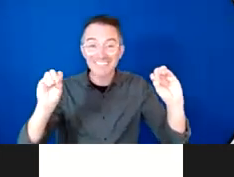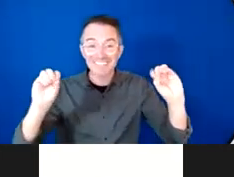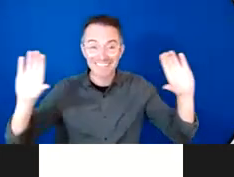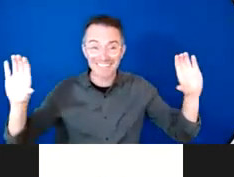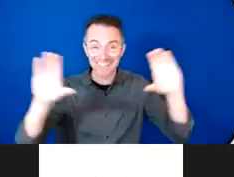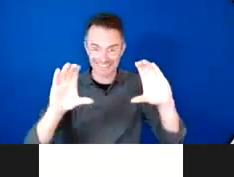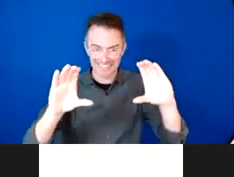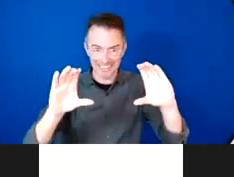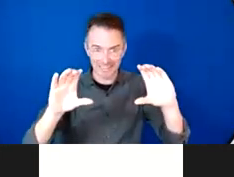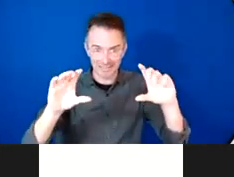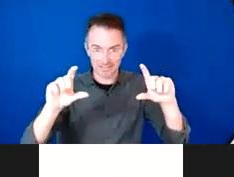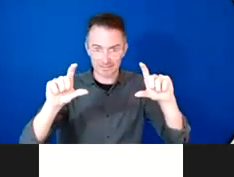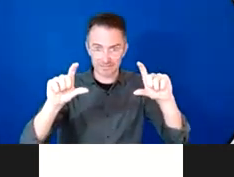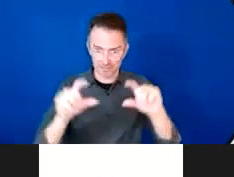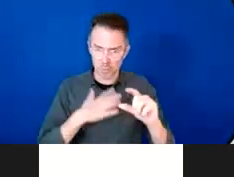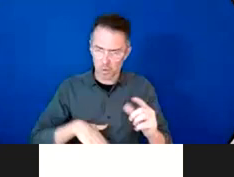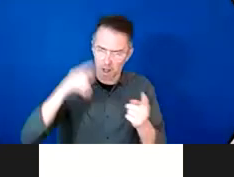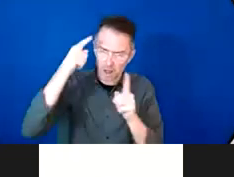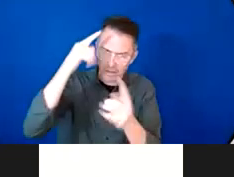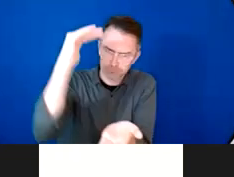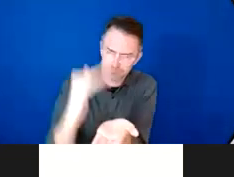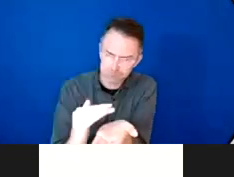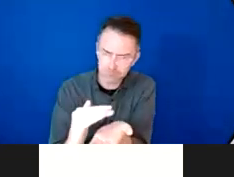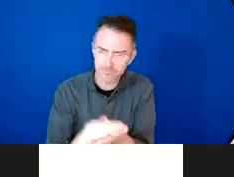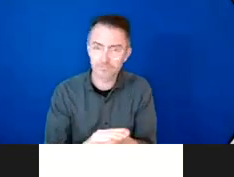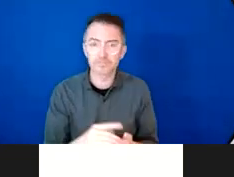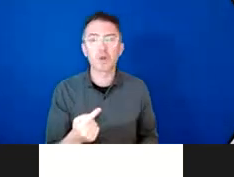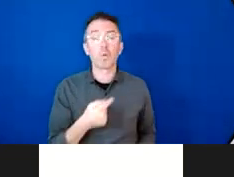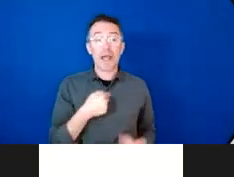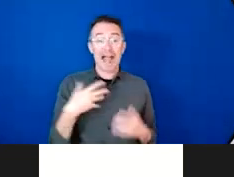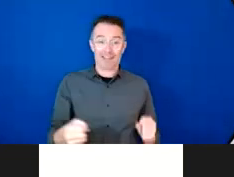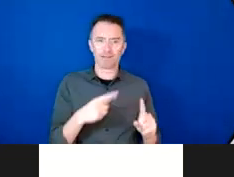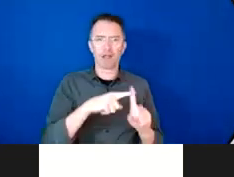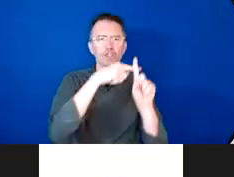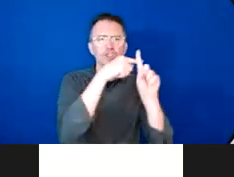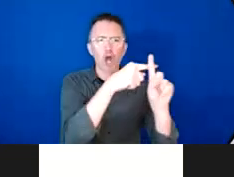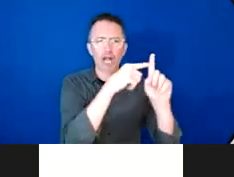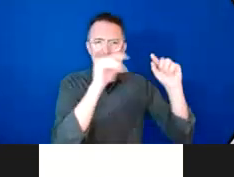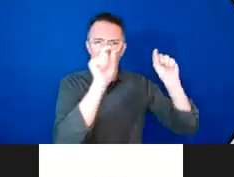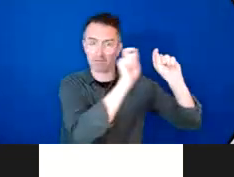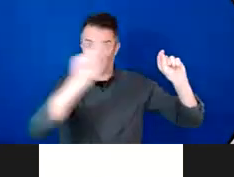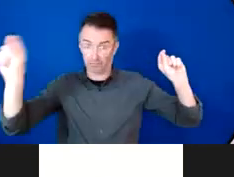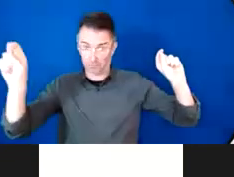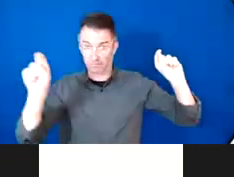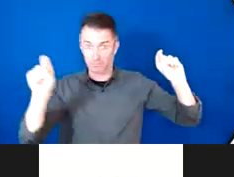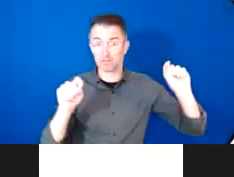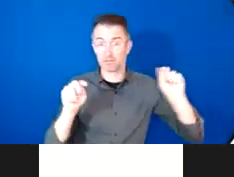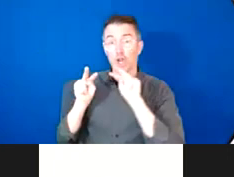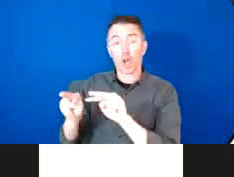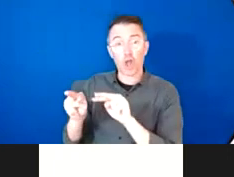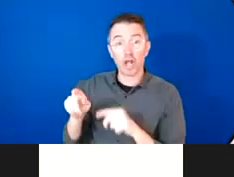AFDB have adopted targets to move towards parity the African Development Bank is one of the few institutions that actually achieves